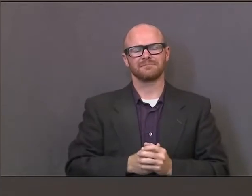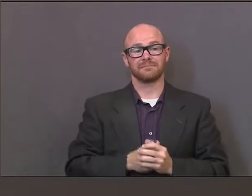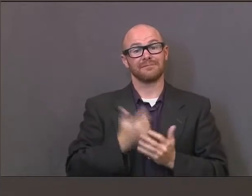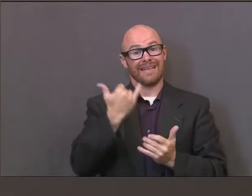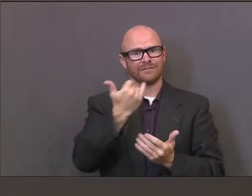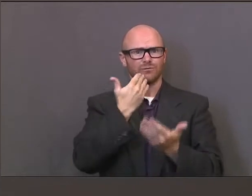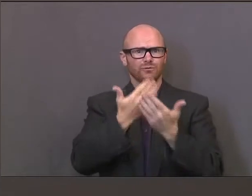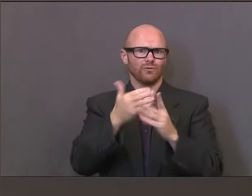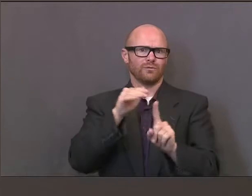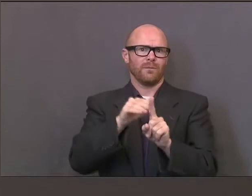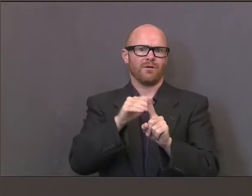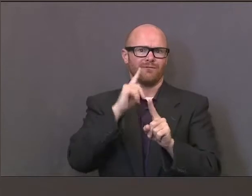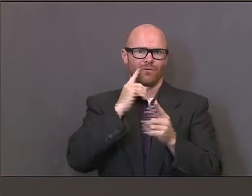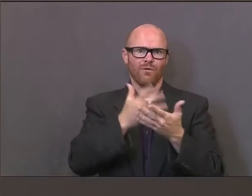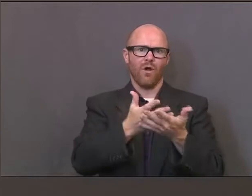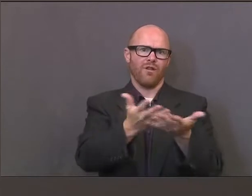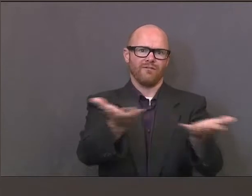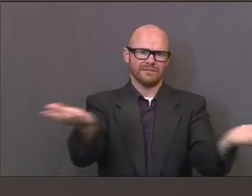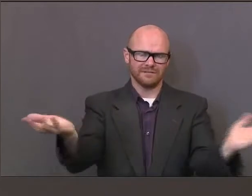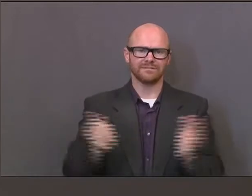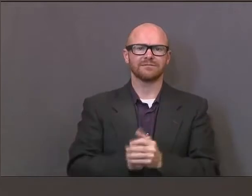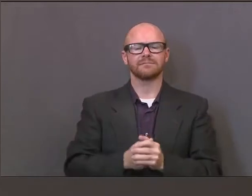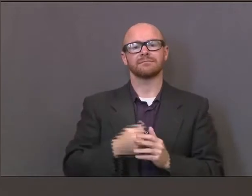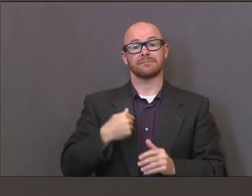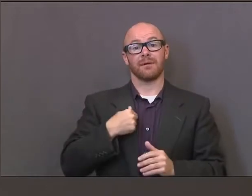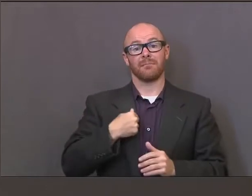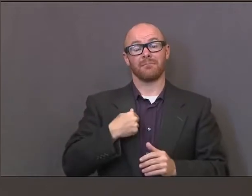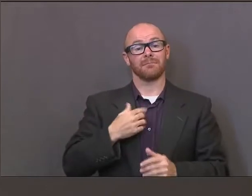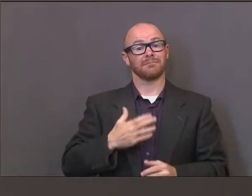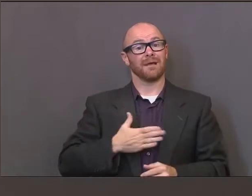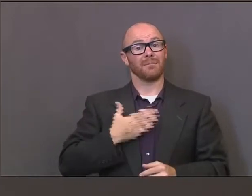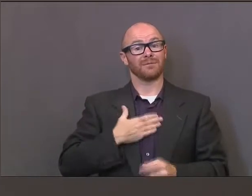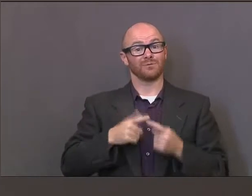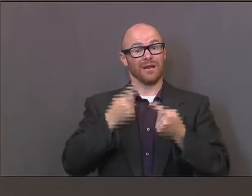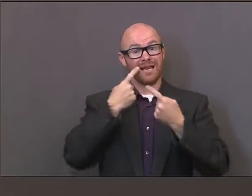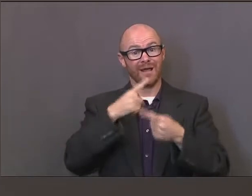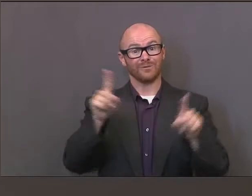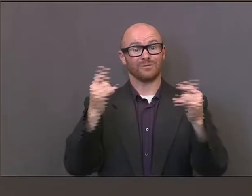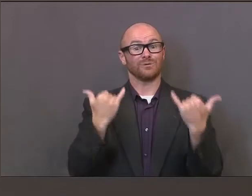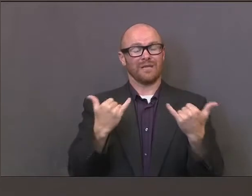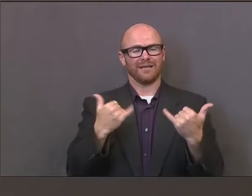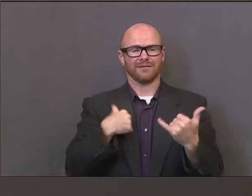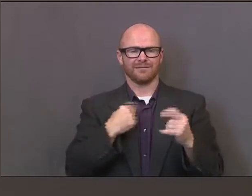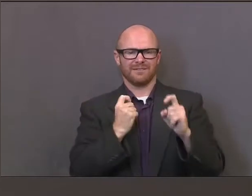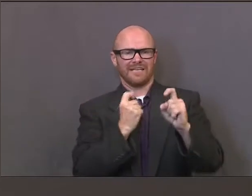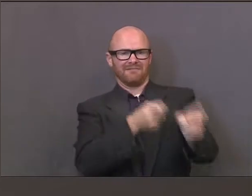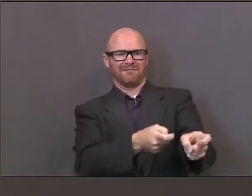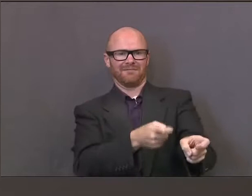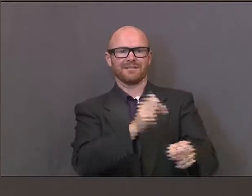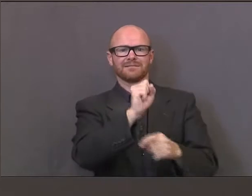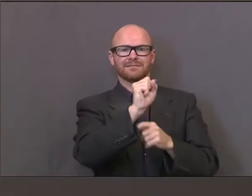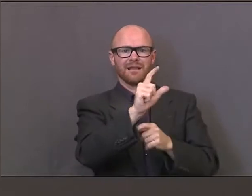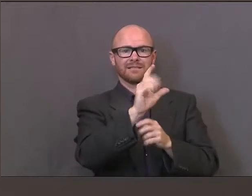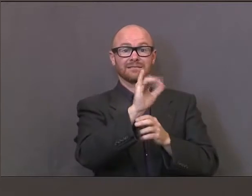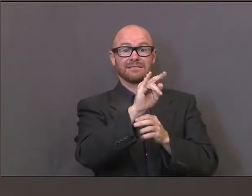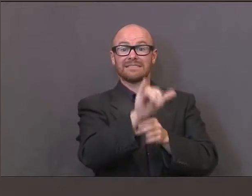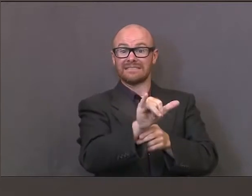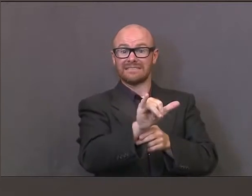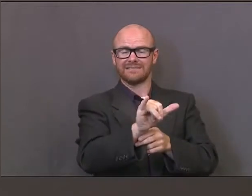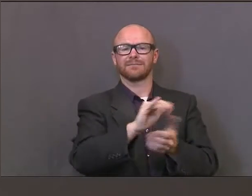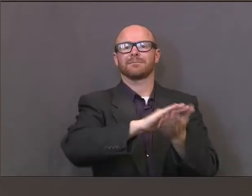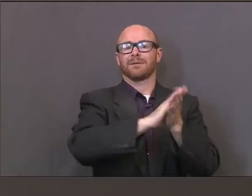all of us, let me just say I'm pleased to be able to announce today that we're granting the request from Salt Lake City to go from